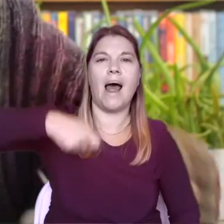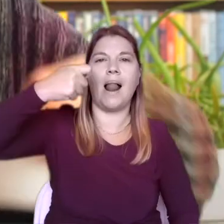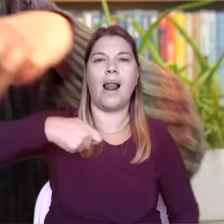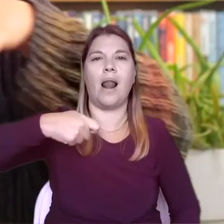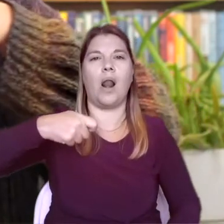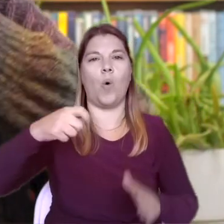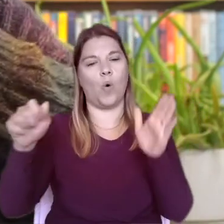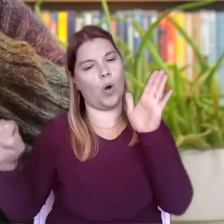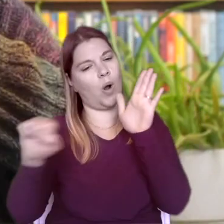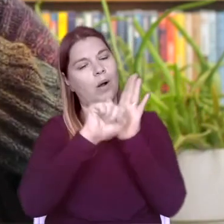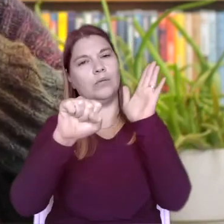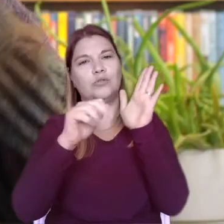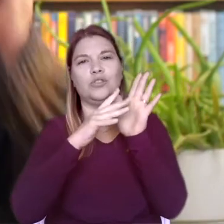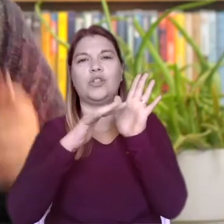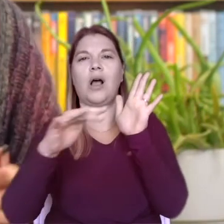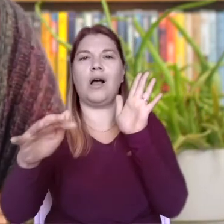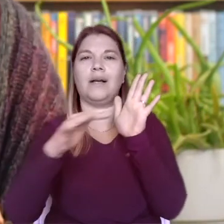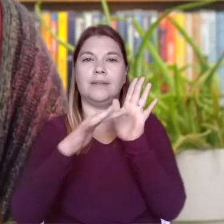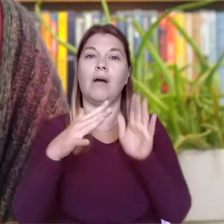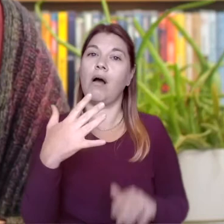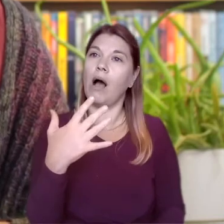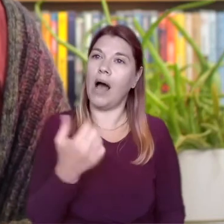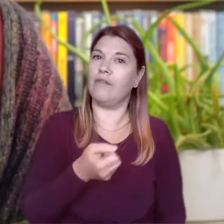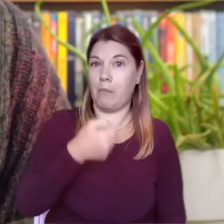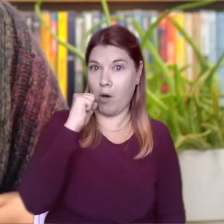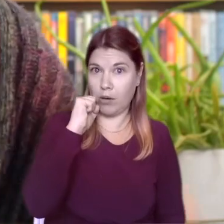I have a china mug for drinking